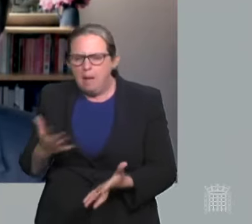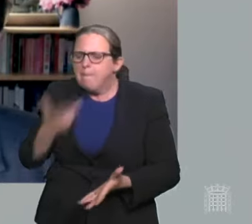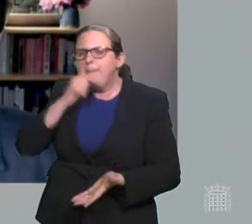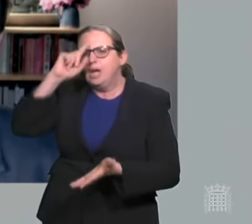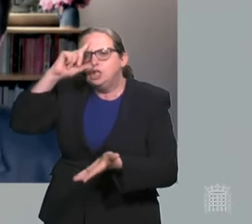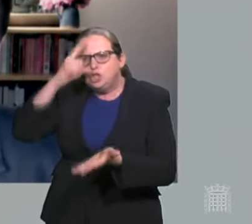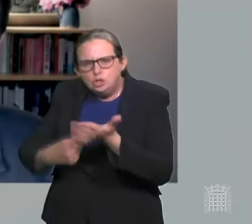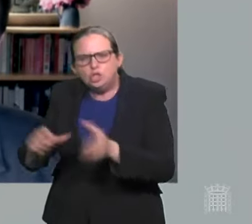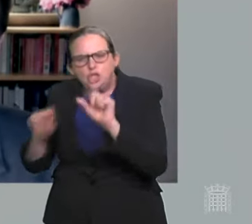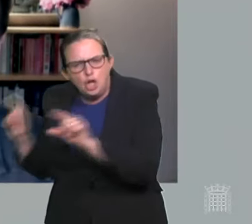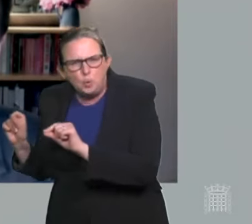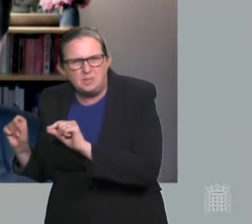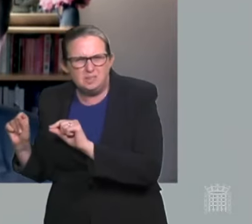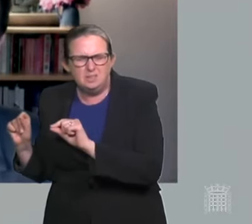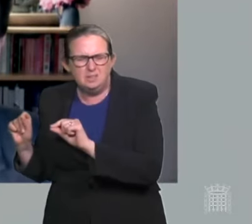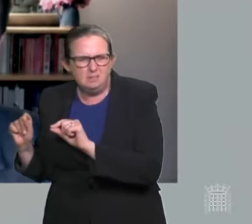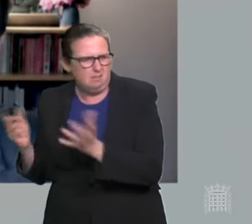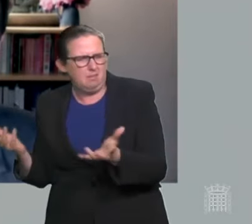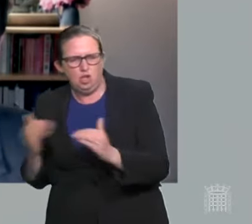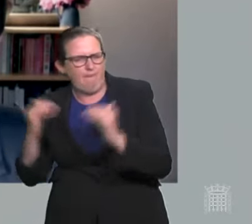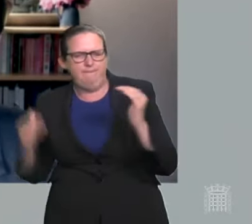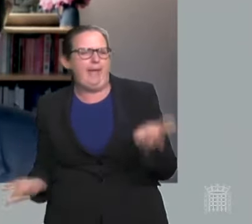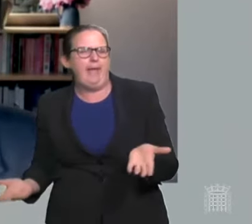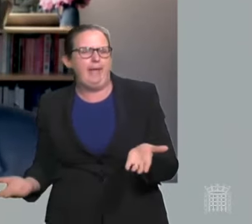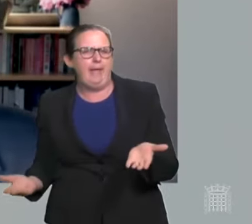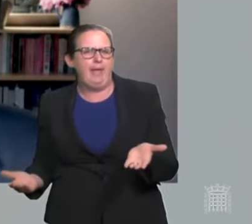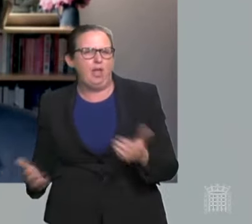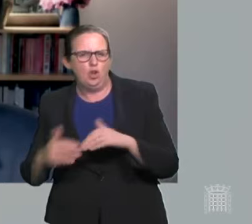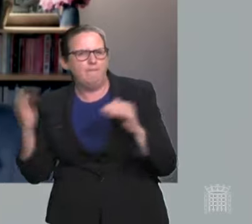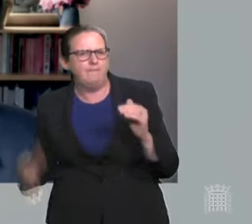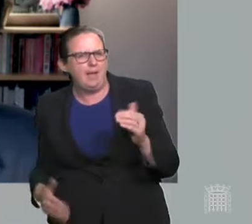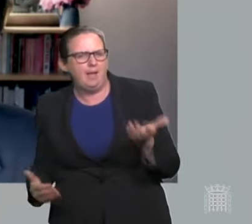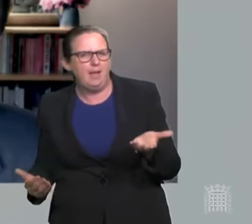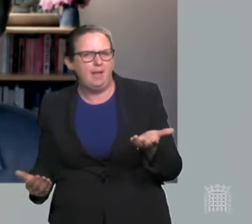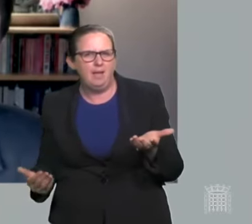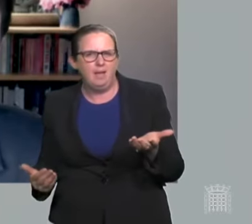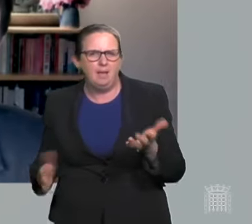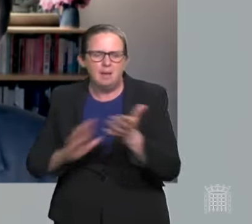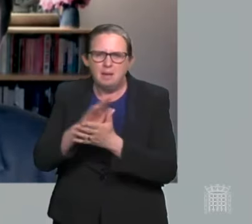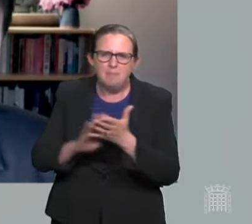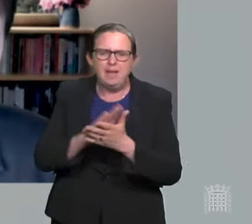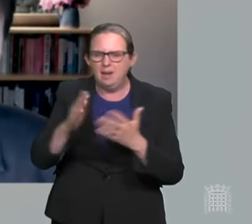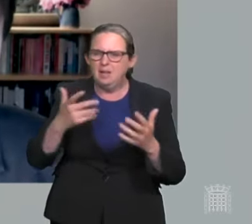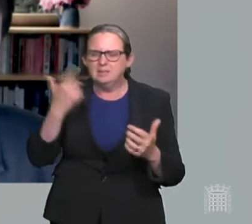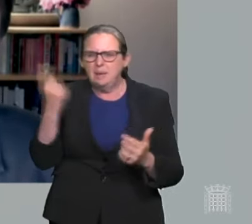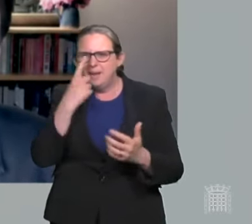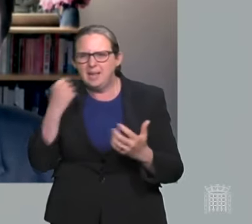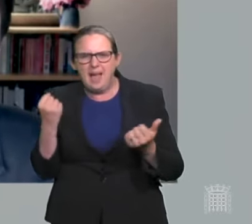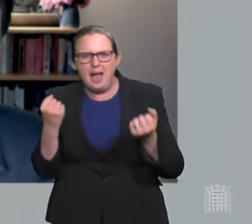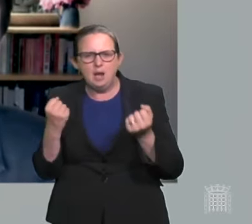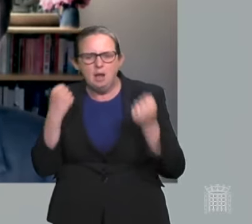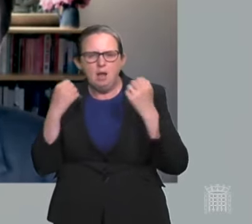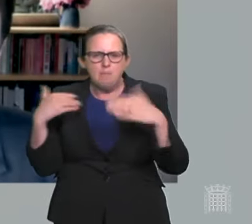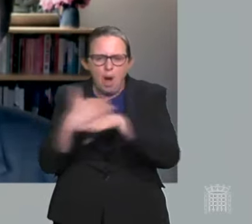at risk is both reckless and unfair. If the freedom to pelt down the motorway at 100 miles an hour is restricted because it poses risks to